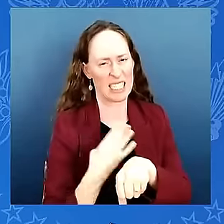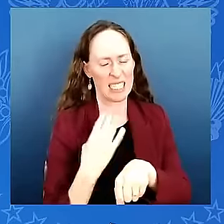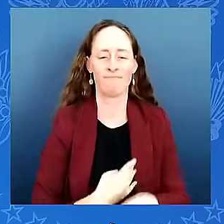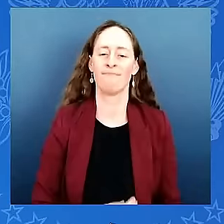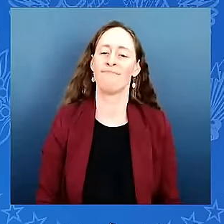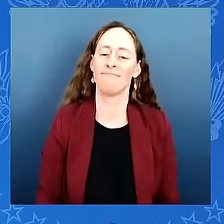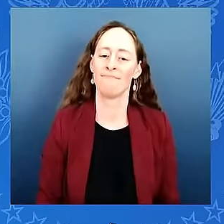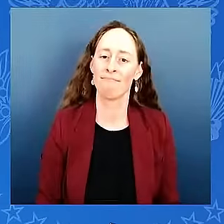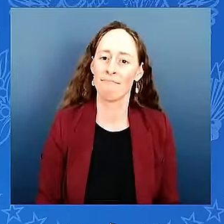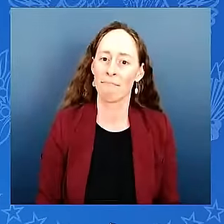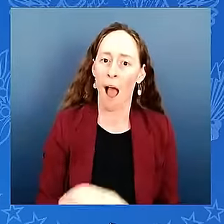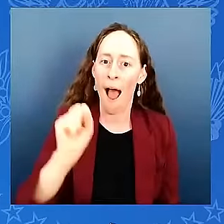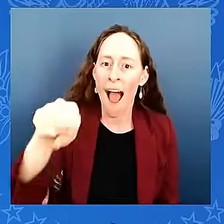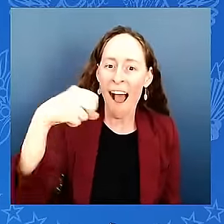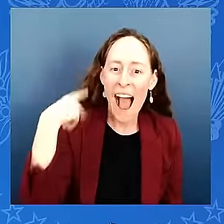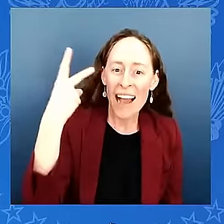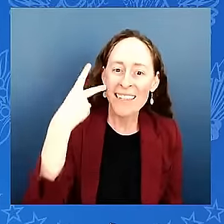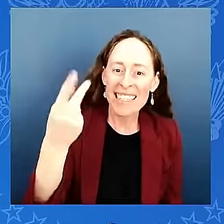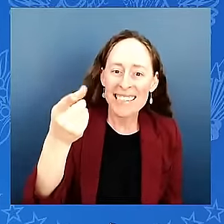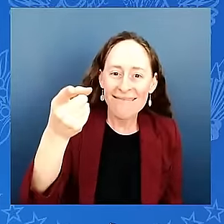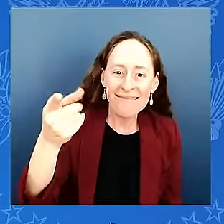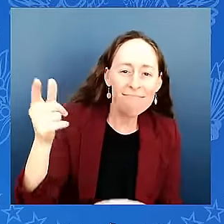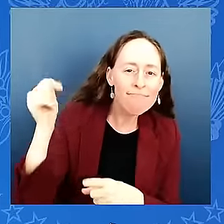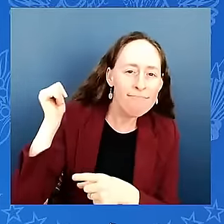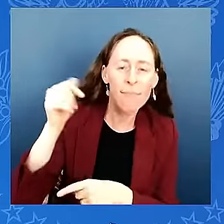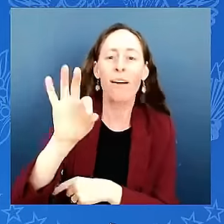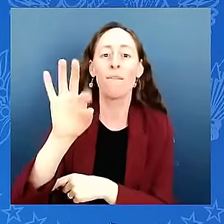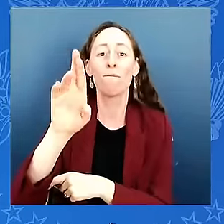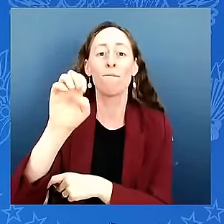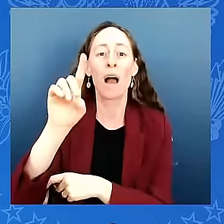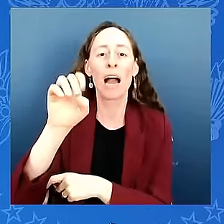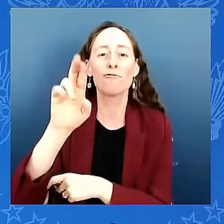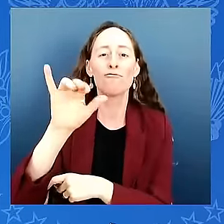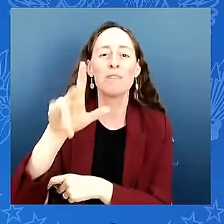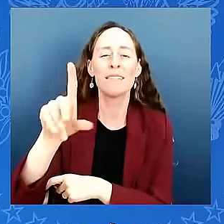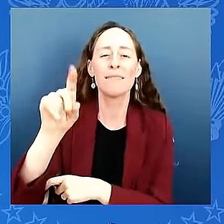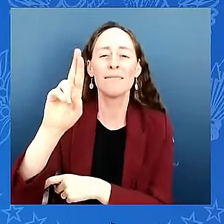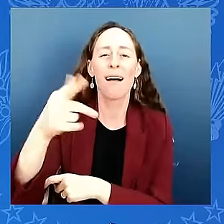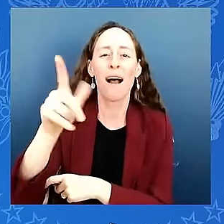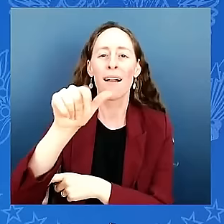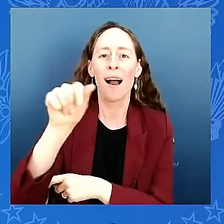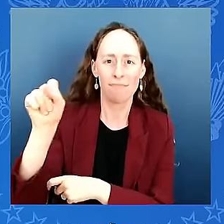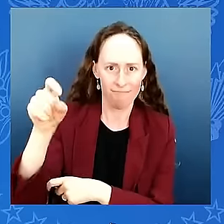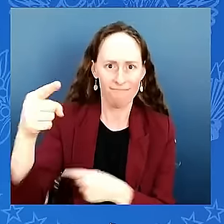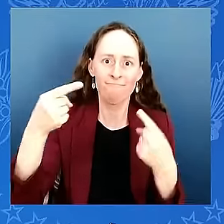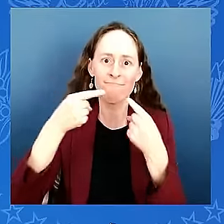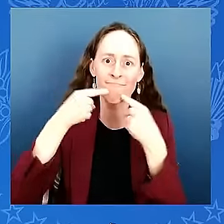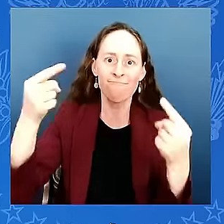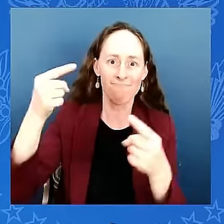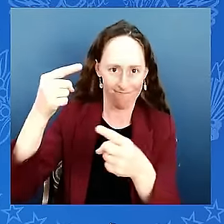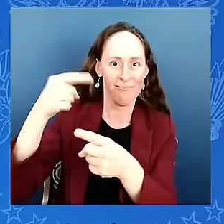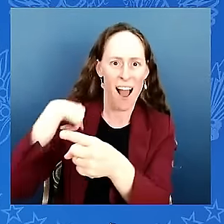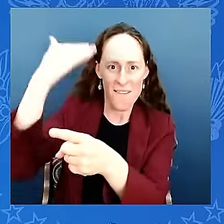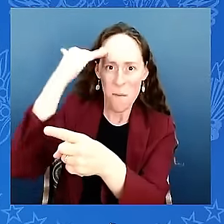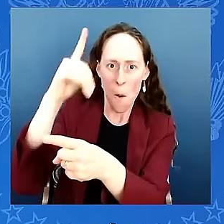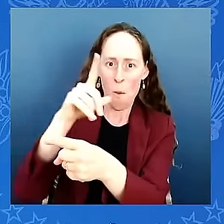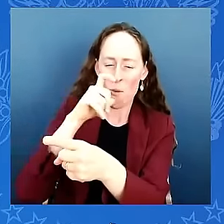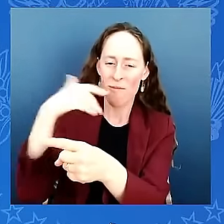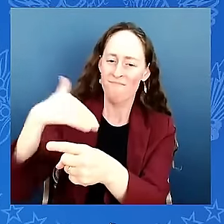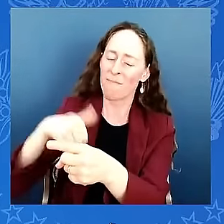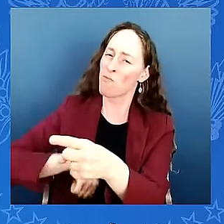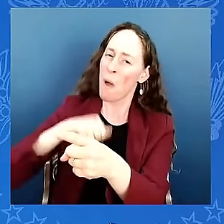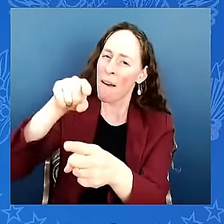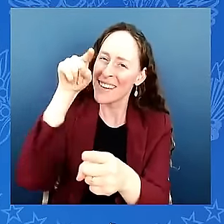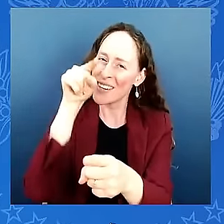of you right now in your library look boss sure so thank you so much mayor whitfin uh for your